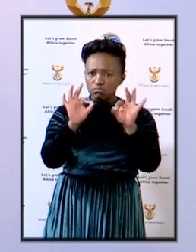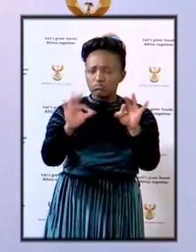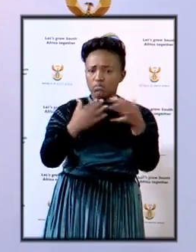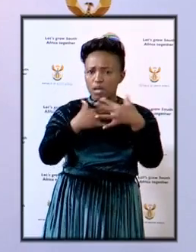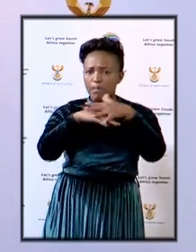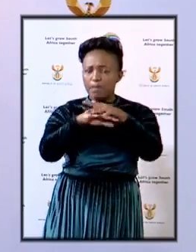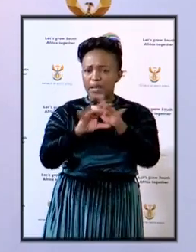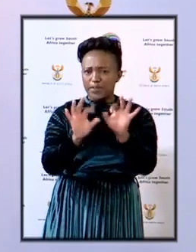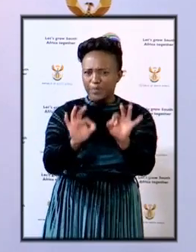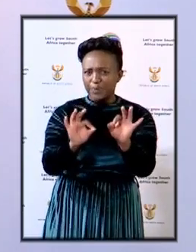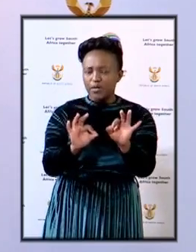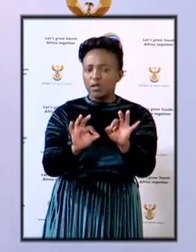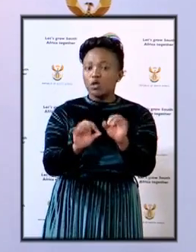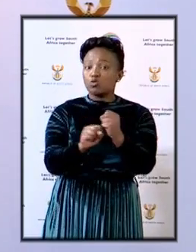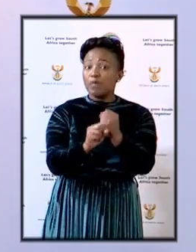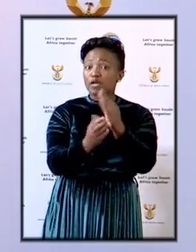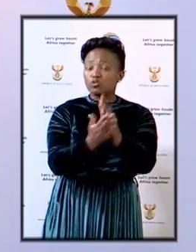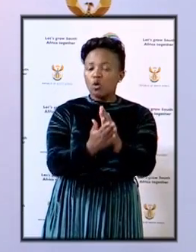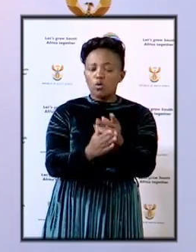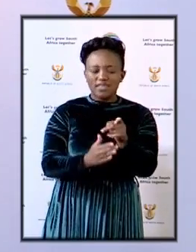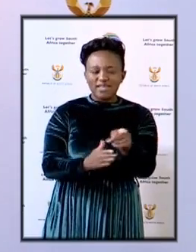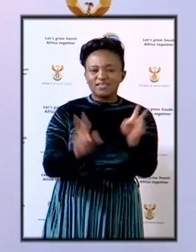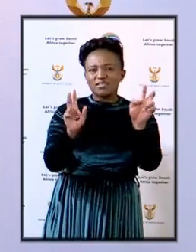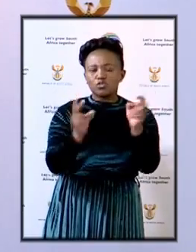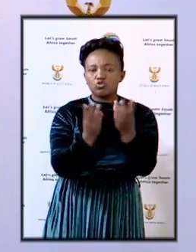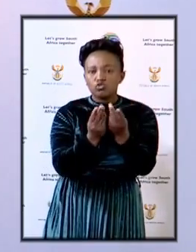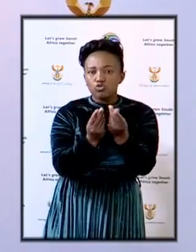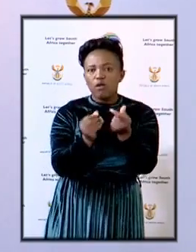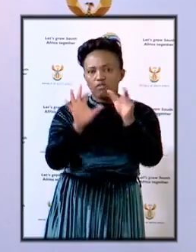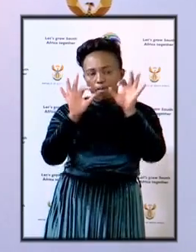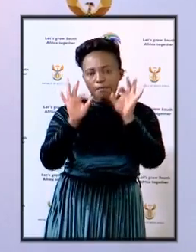and will ensure that this is properly addressed.